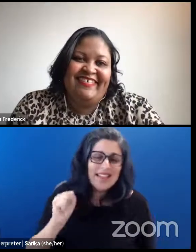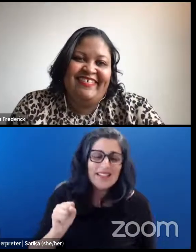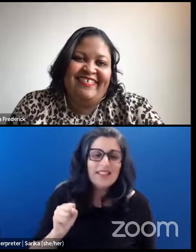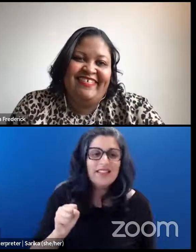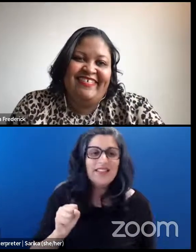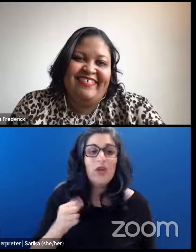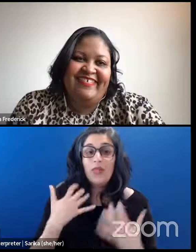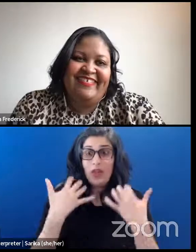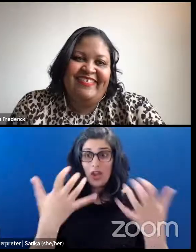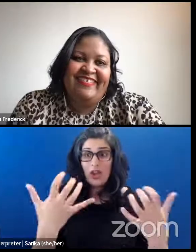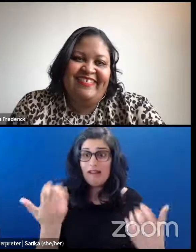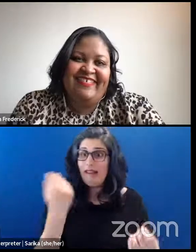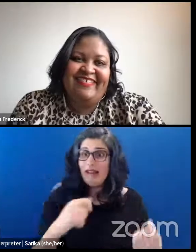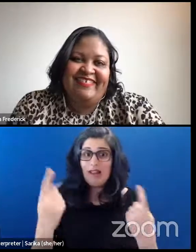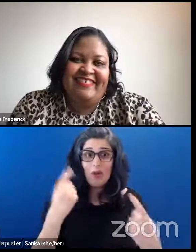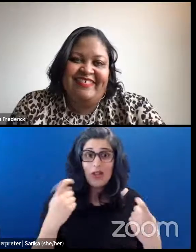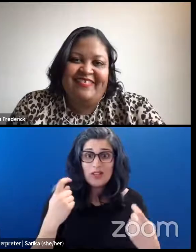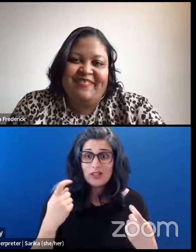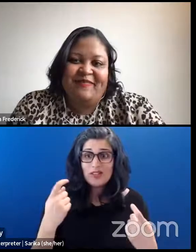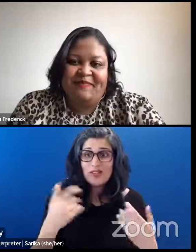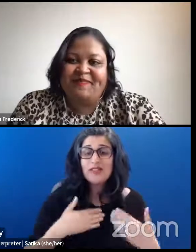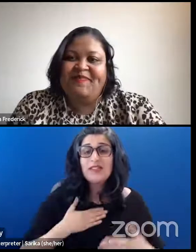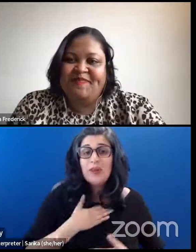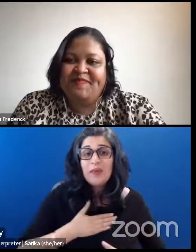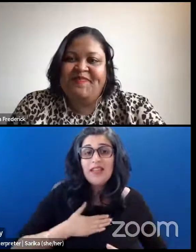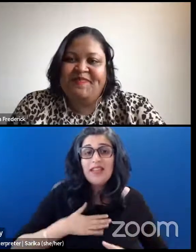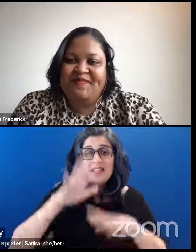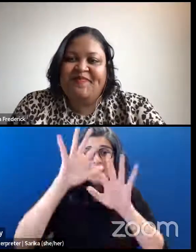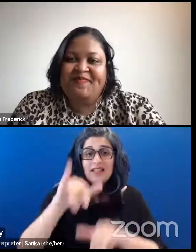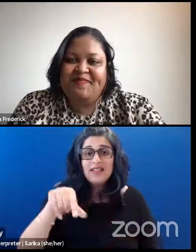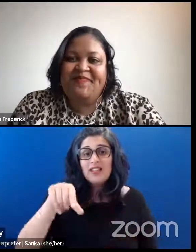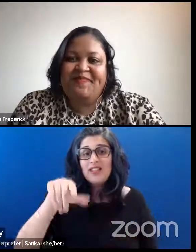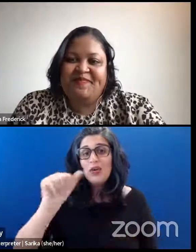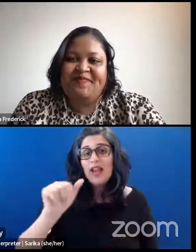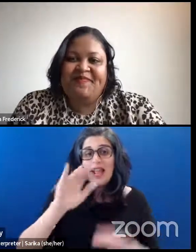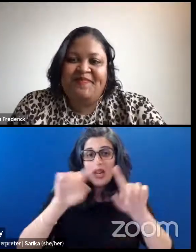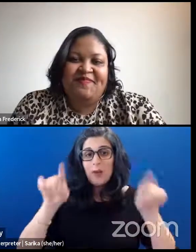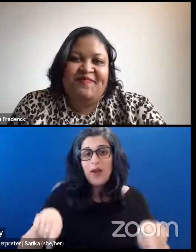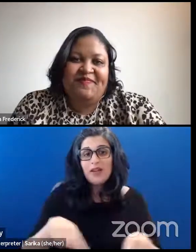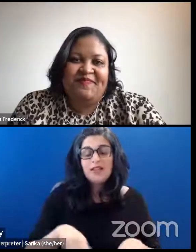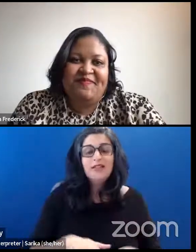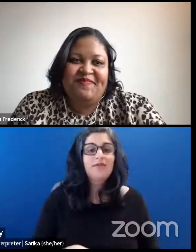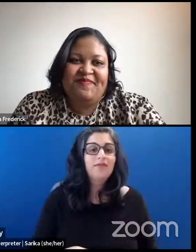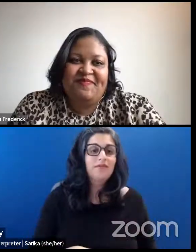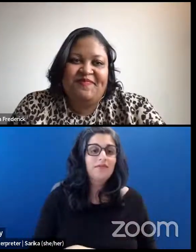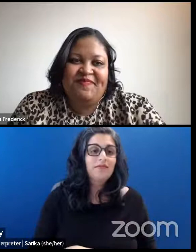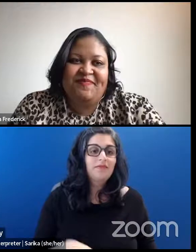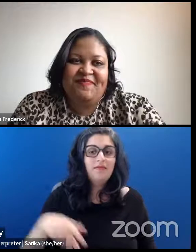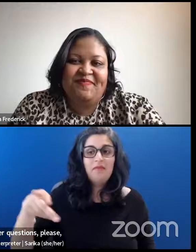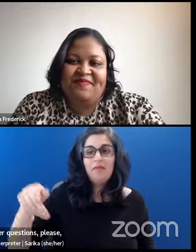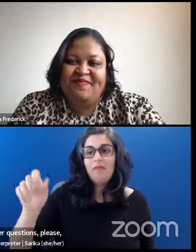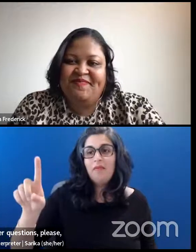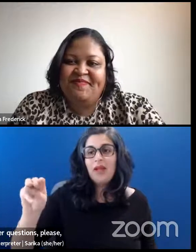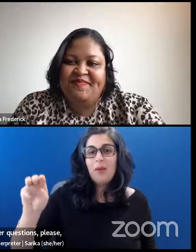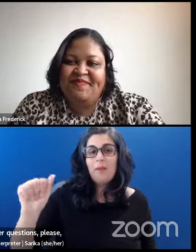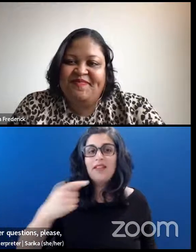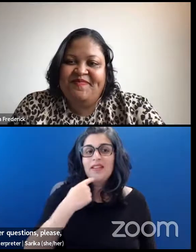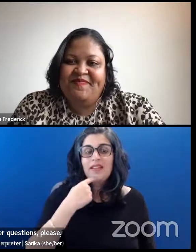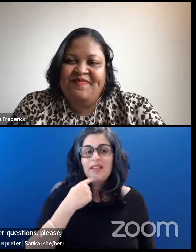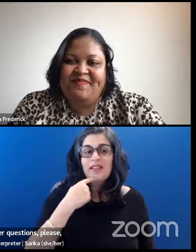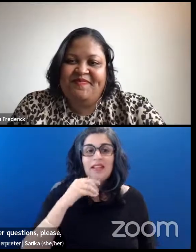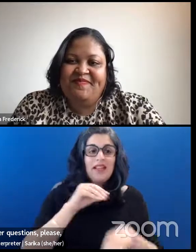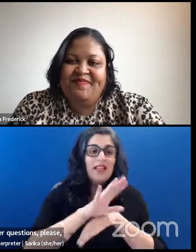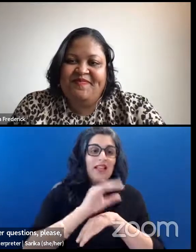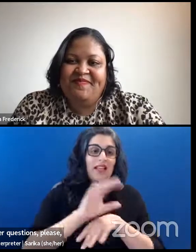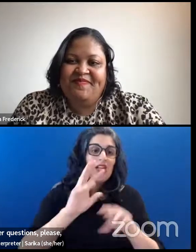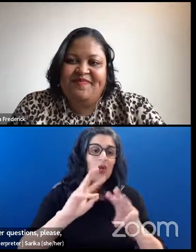audience, if you have other questions, please do put them in the Q&A. And Padma mentions that counseling workshops